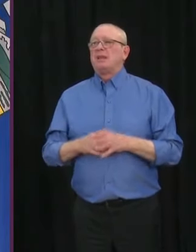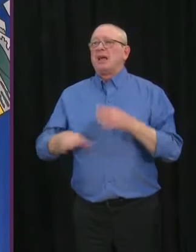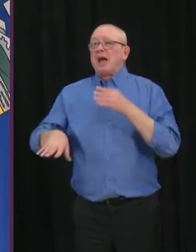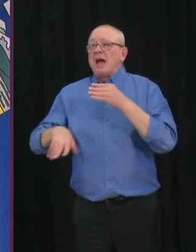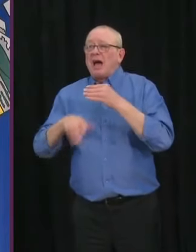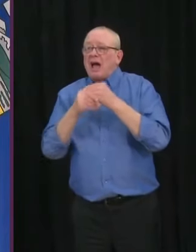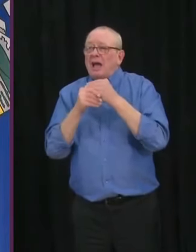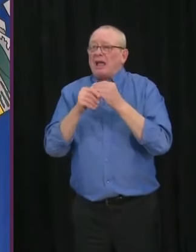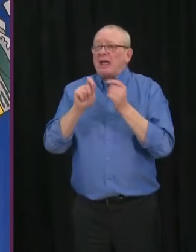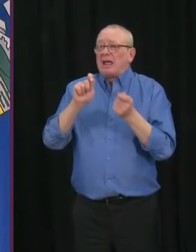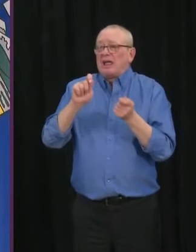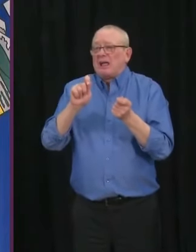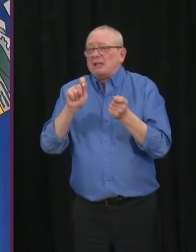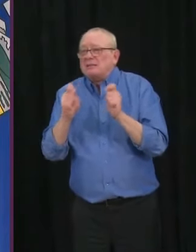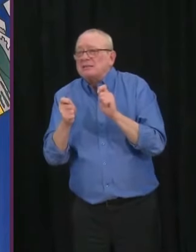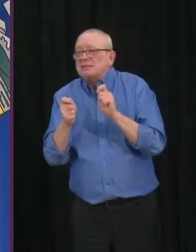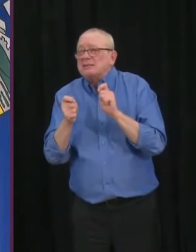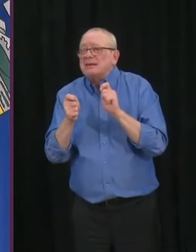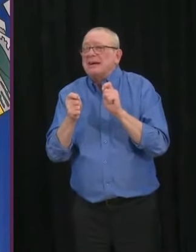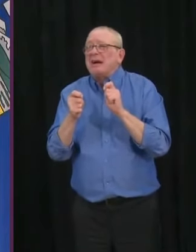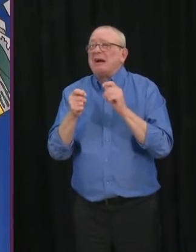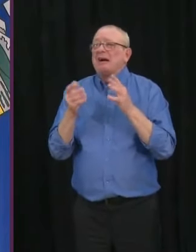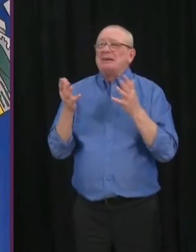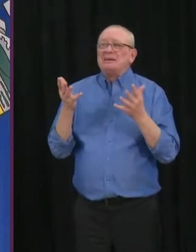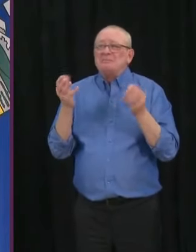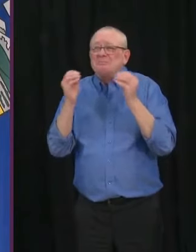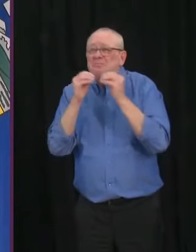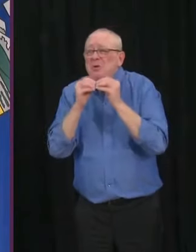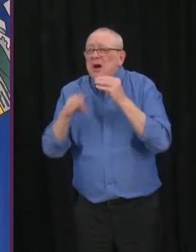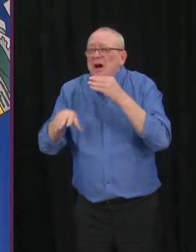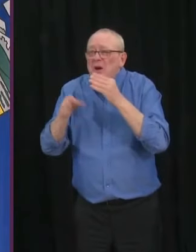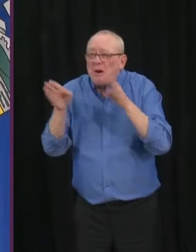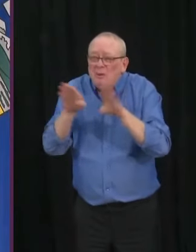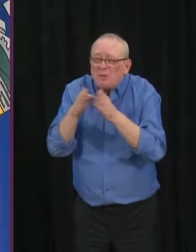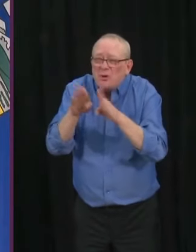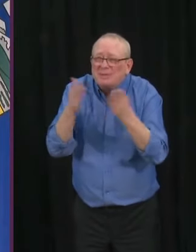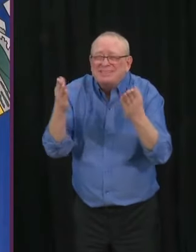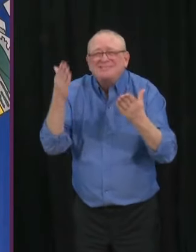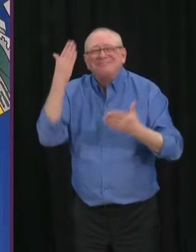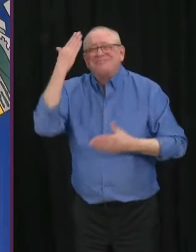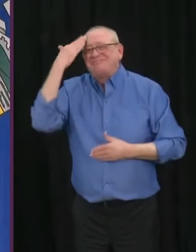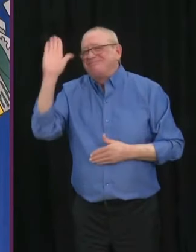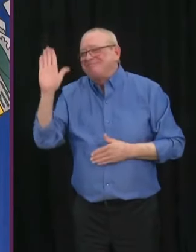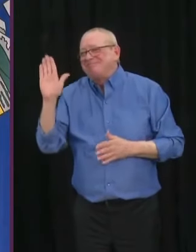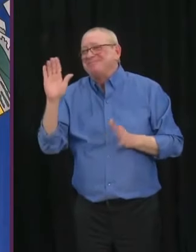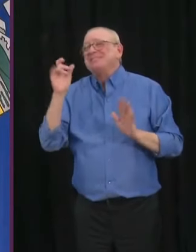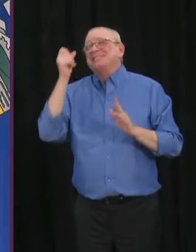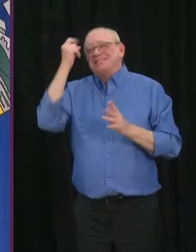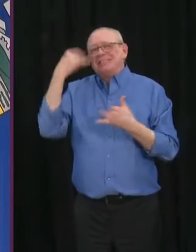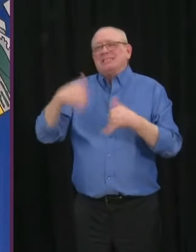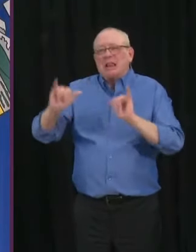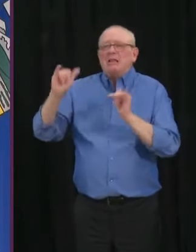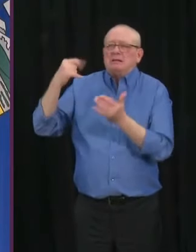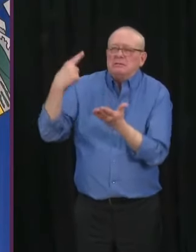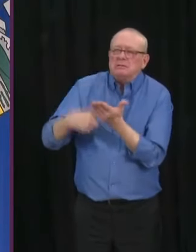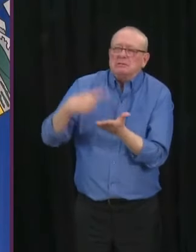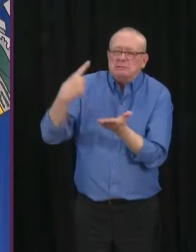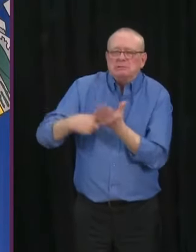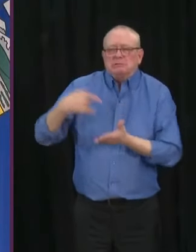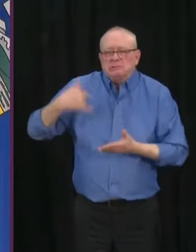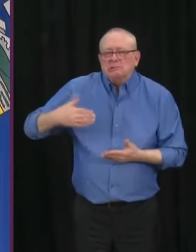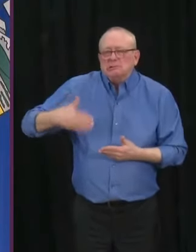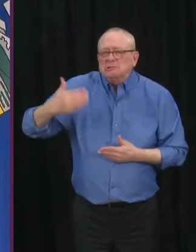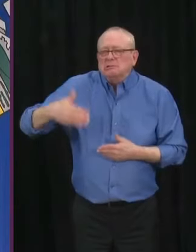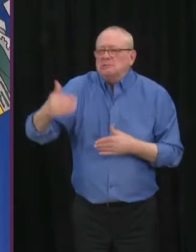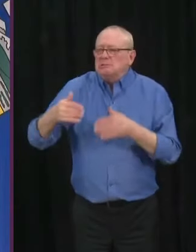monitoring the situation closely, and we are meeting regularly with Dr. Hinshaw. If we continue to see